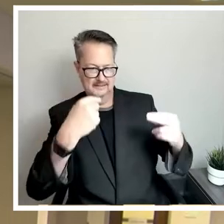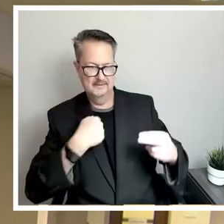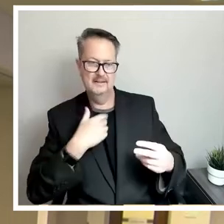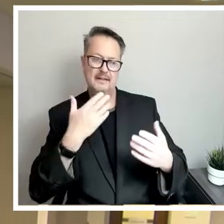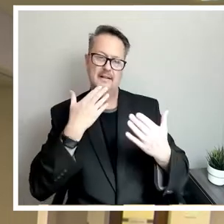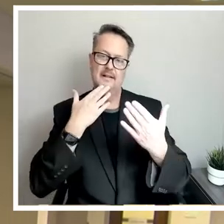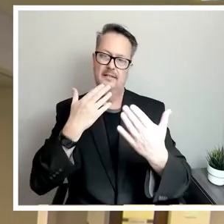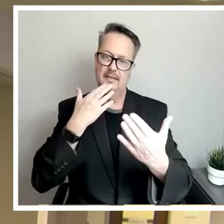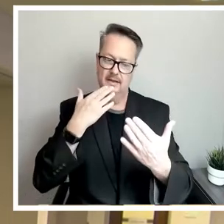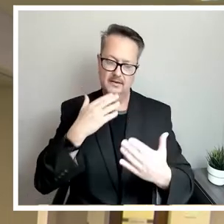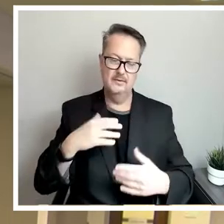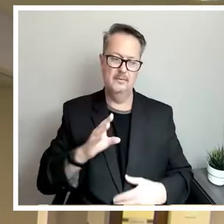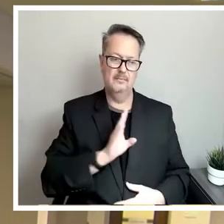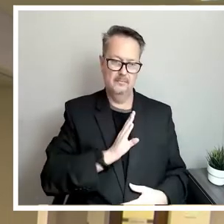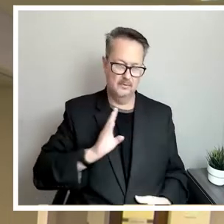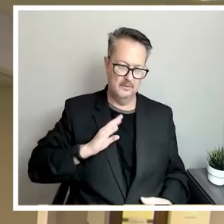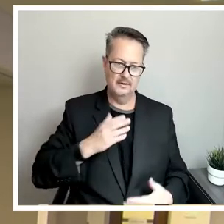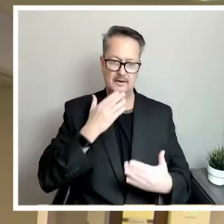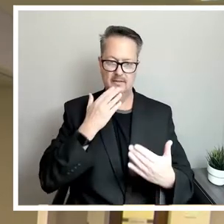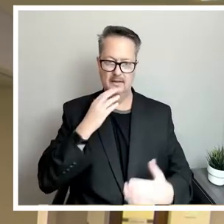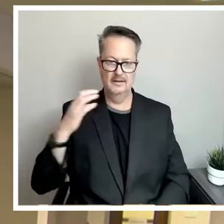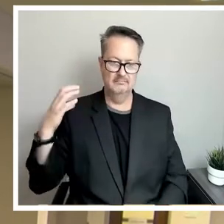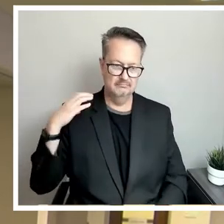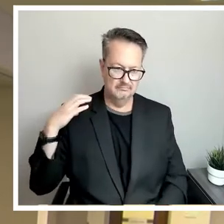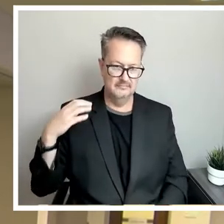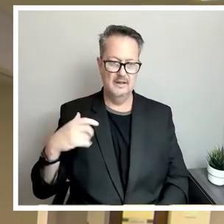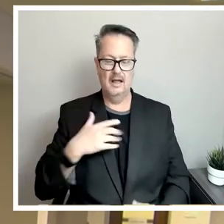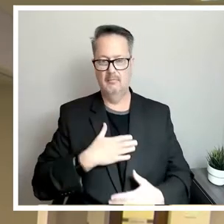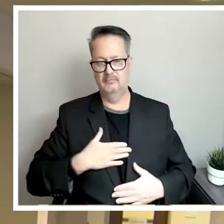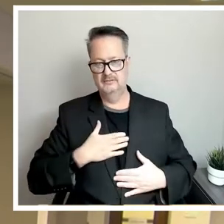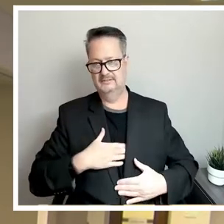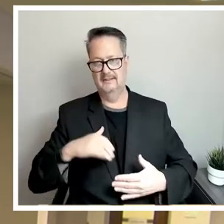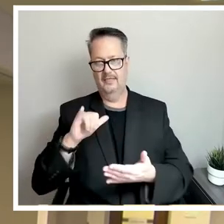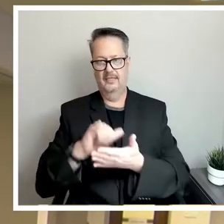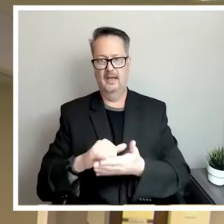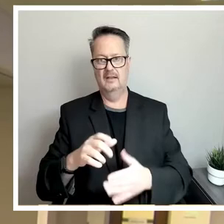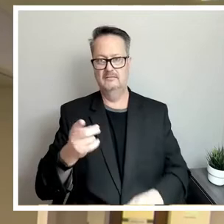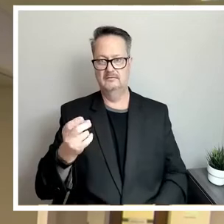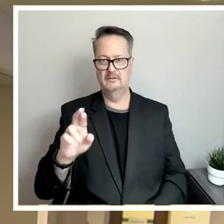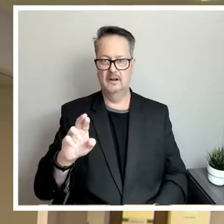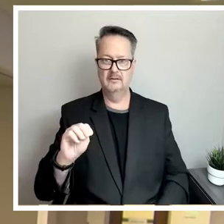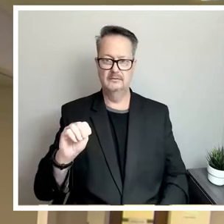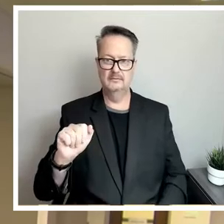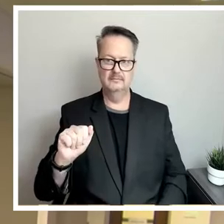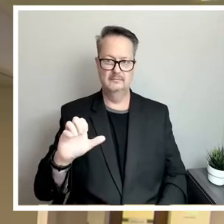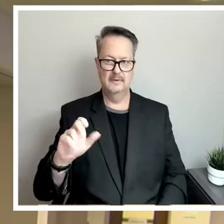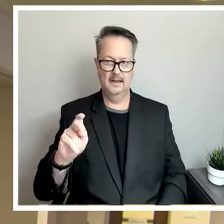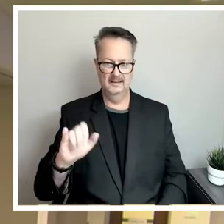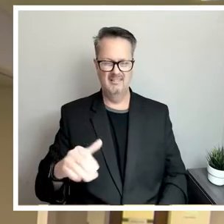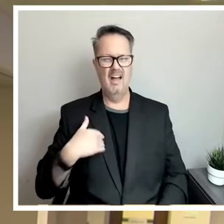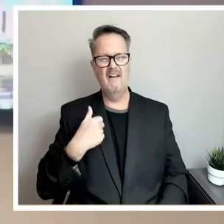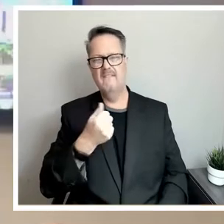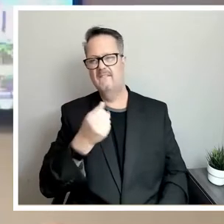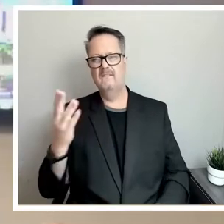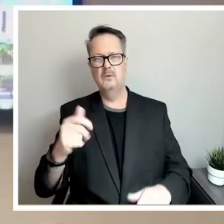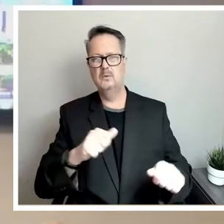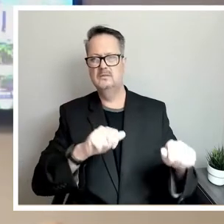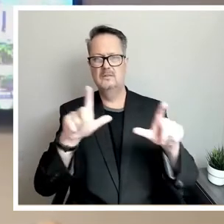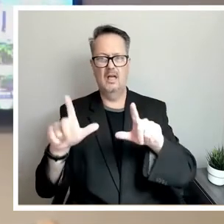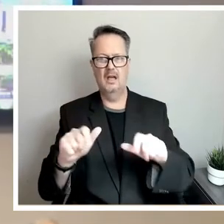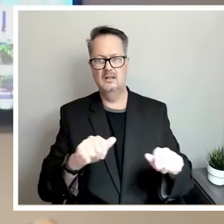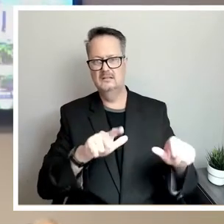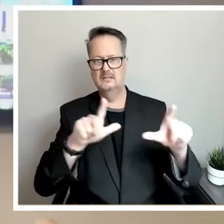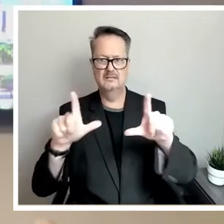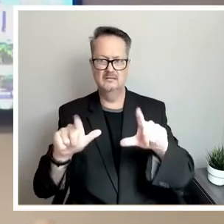Dr. Mackey. Thank you, board. I appreciate that. So I have a few slides. I'll spend the next 10, 15